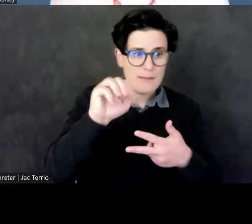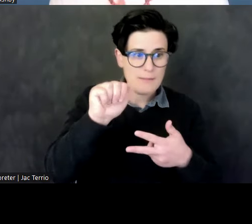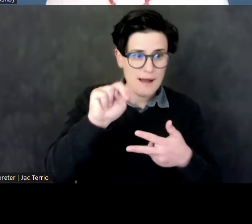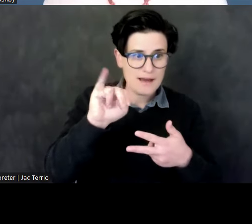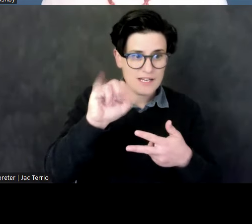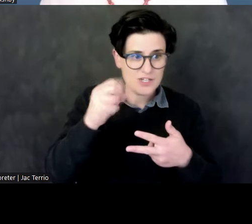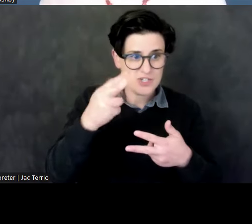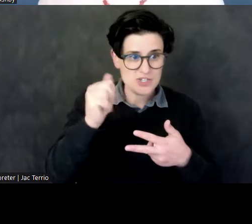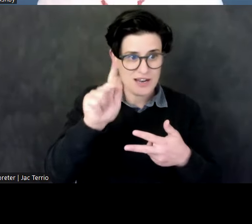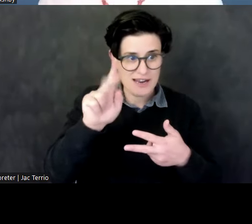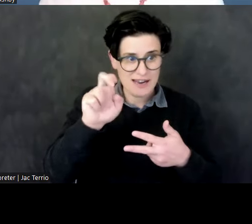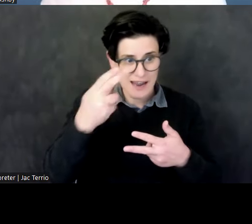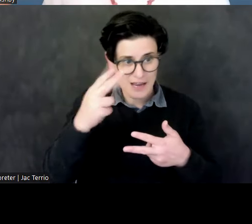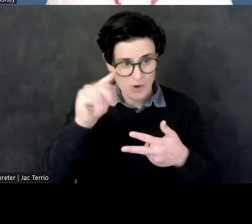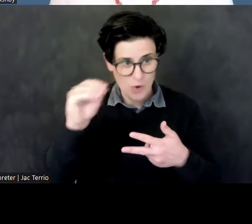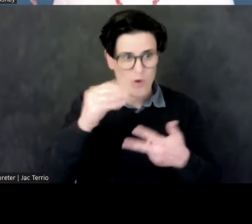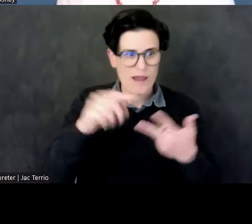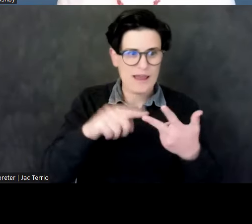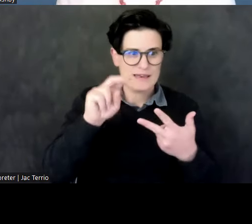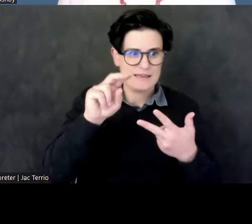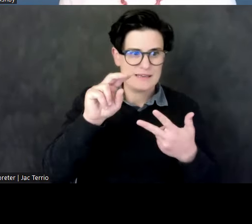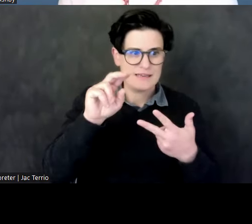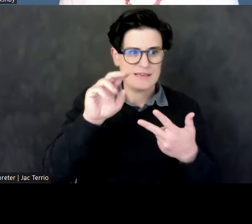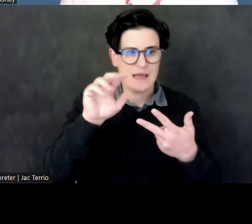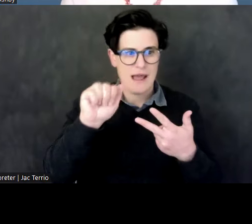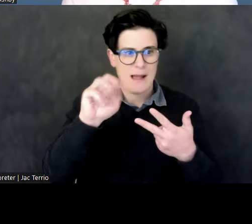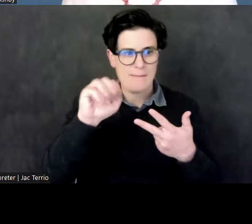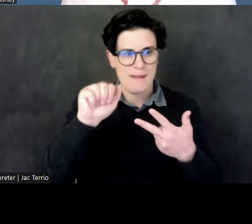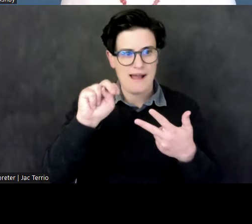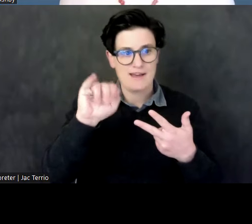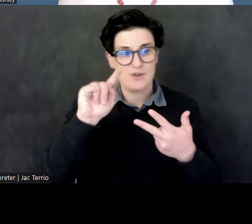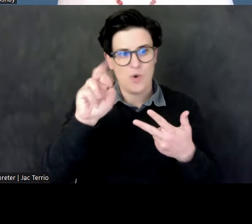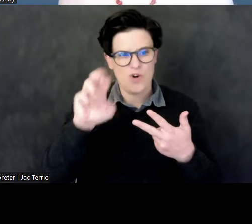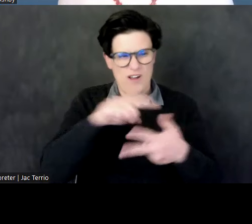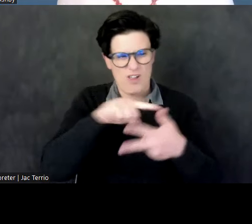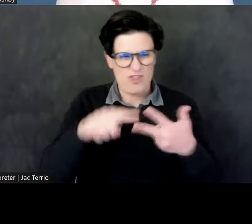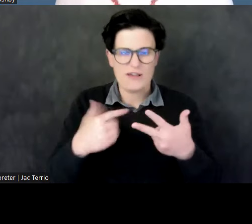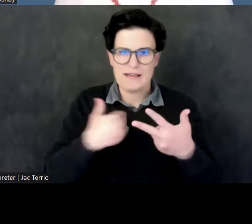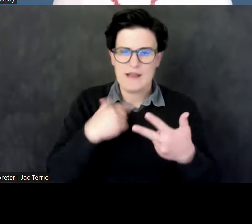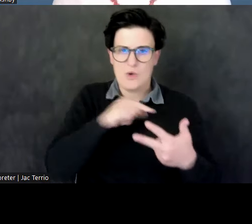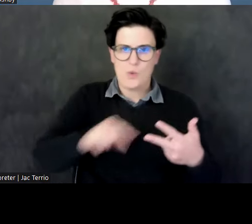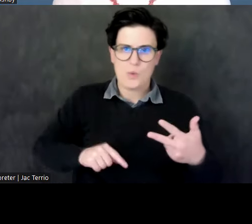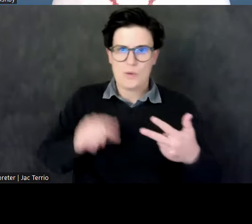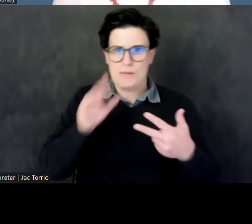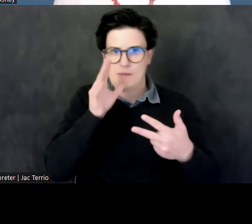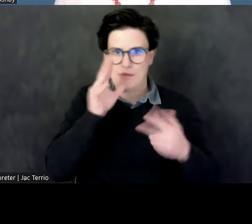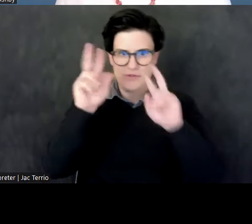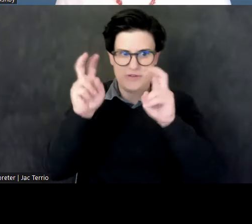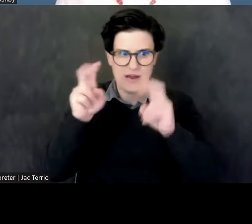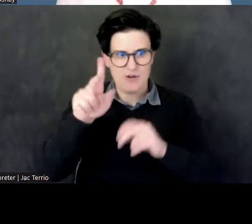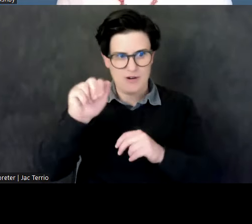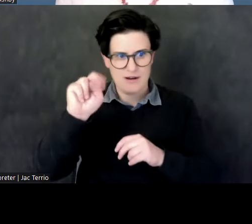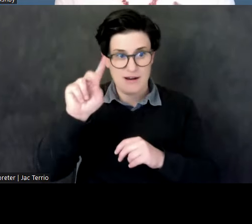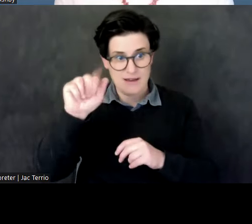as Queen Mother. And on the right here, we can see an image, again, of Amanitore on the